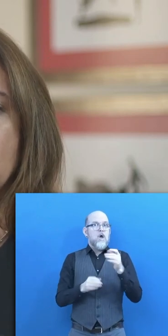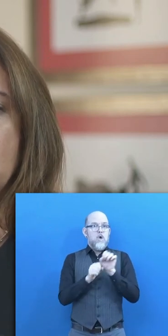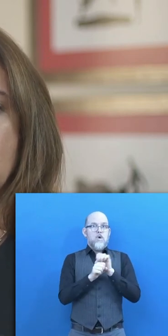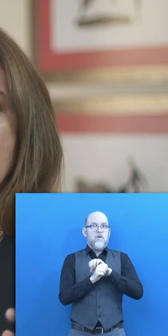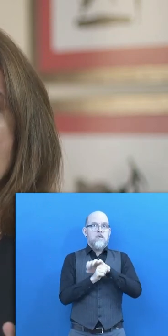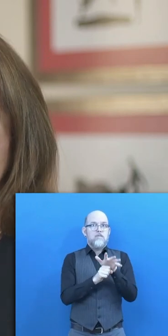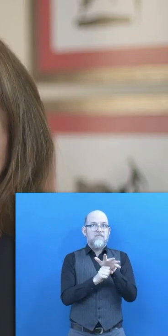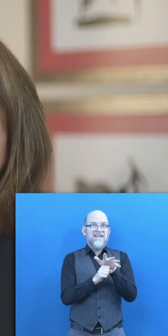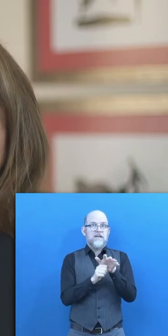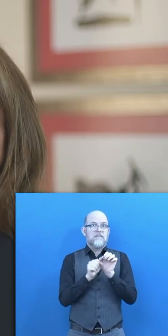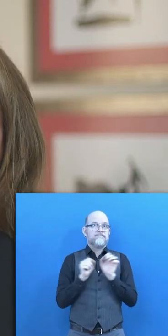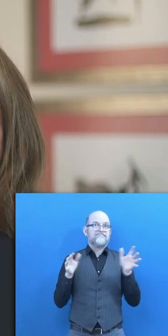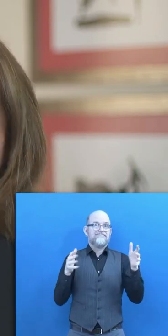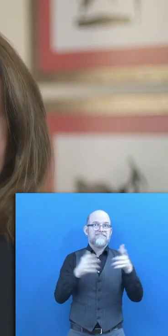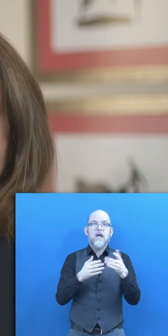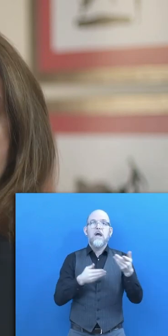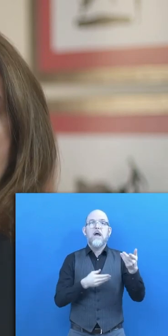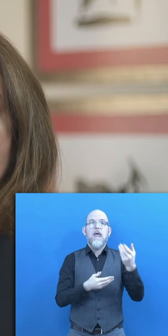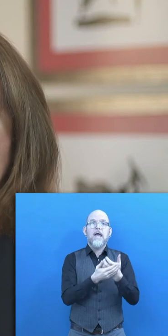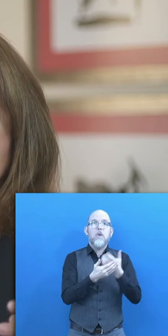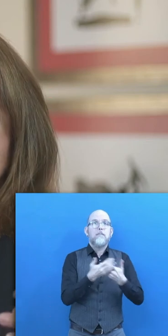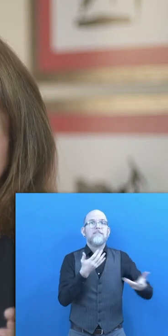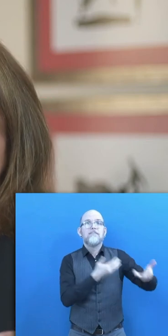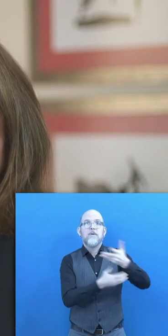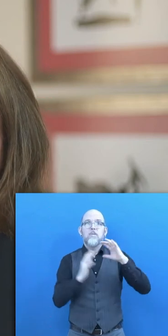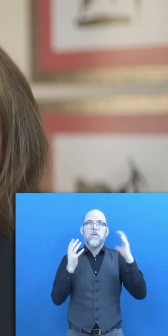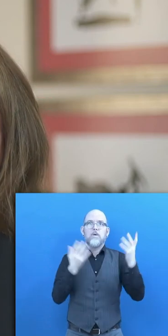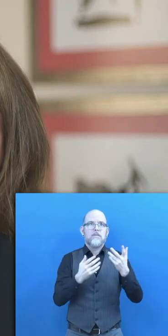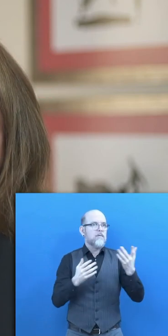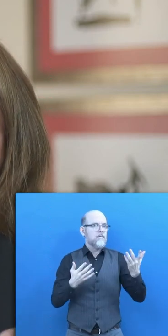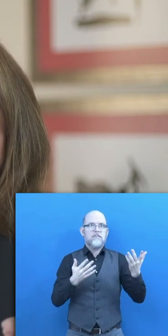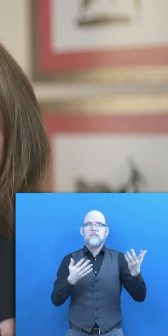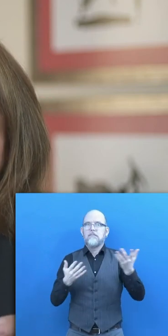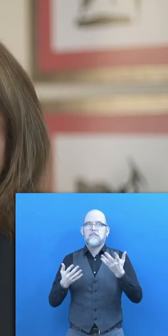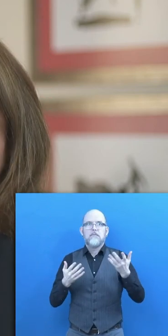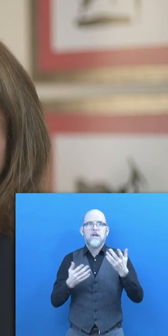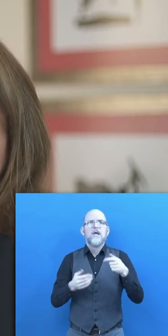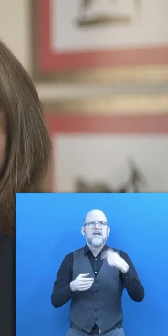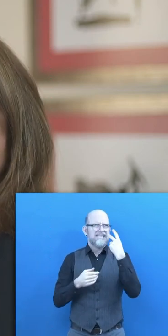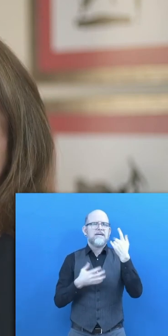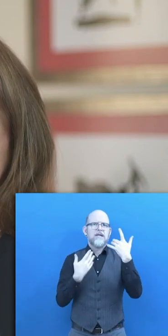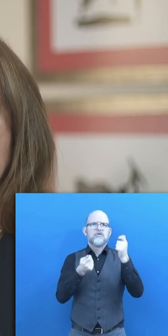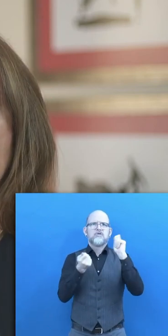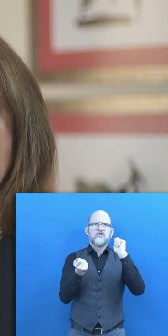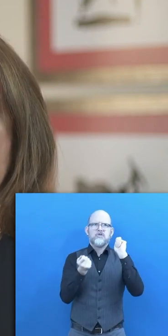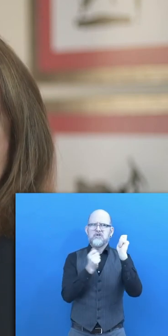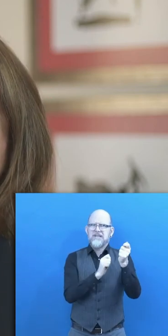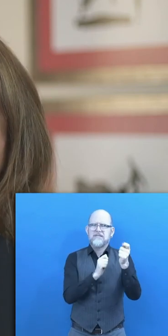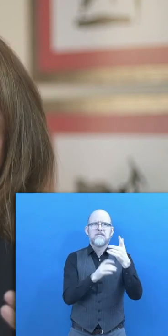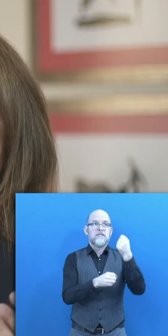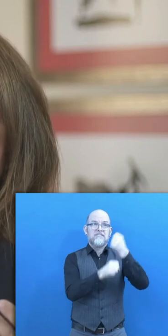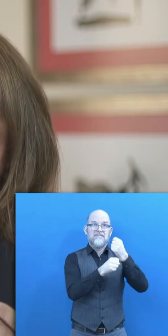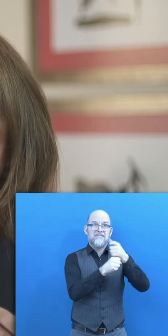economy and labor market around the world. We have seen unprecedented changes in employment.